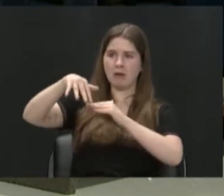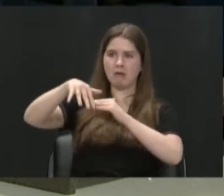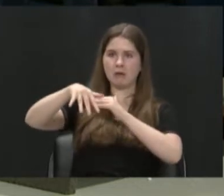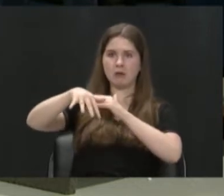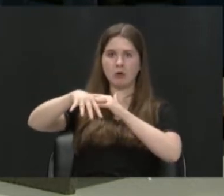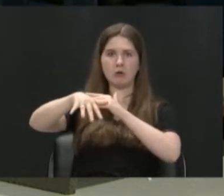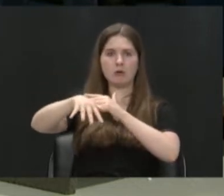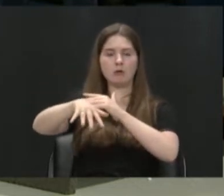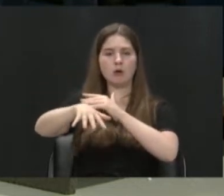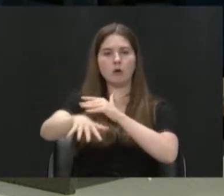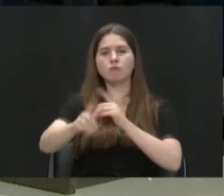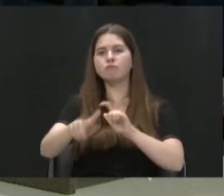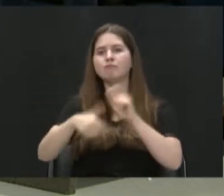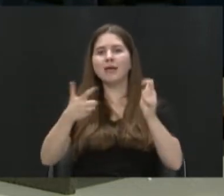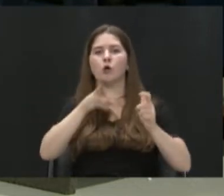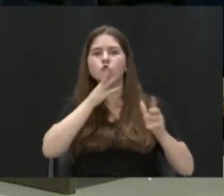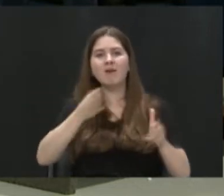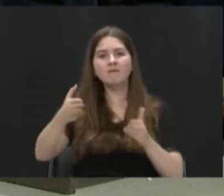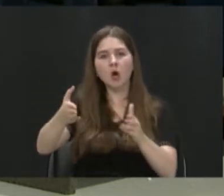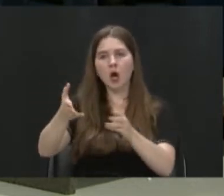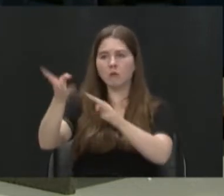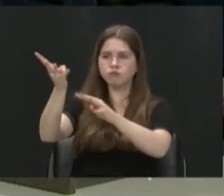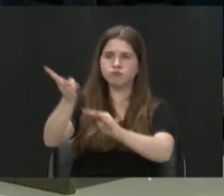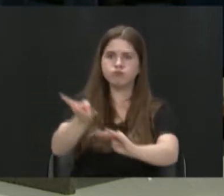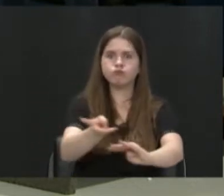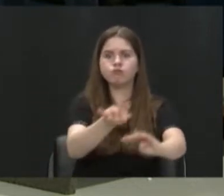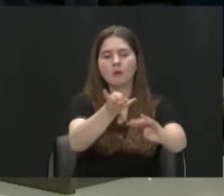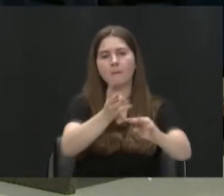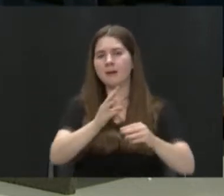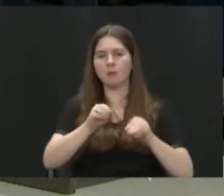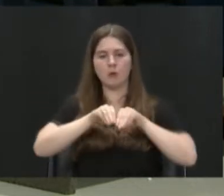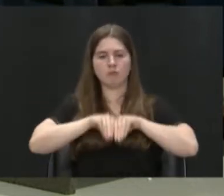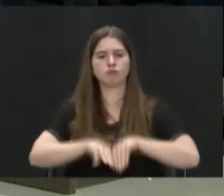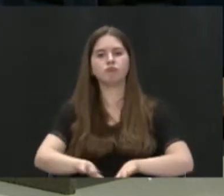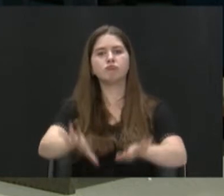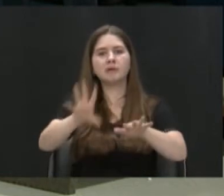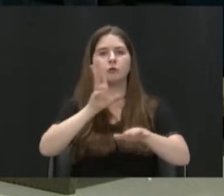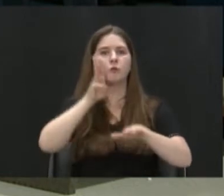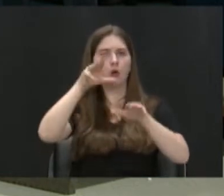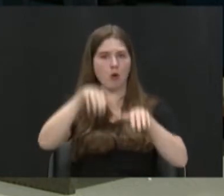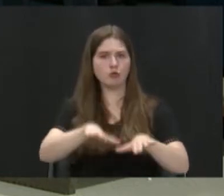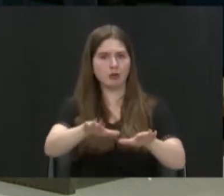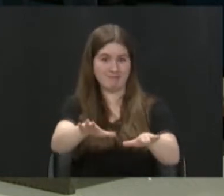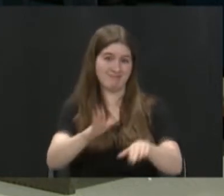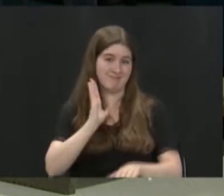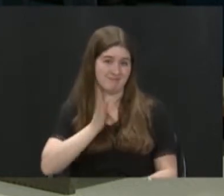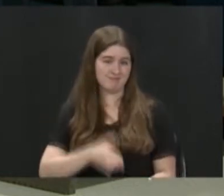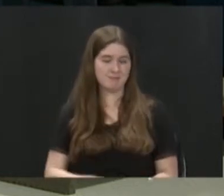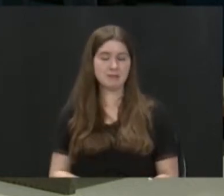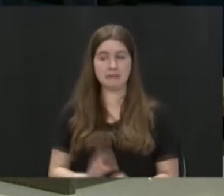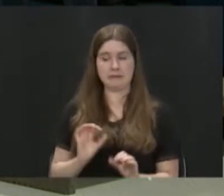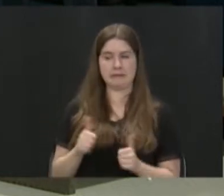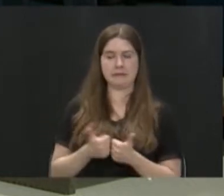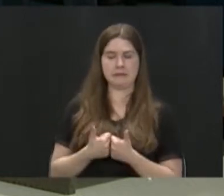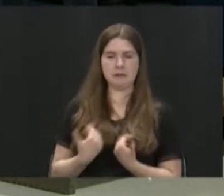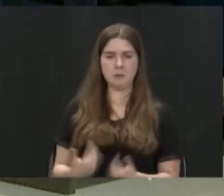downhill, whether it's to a larger tributary, whether it's out to the lake or wherever. Yeah. yeah, challenging. Yeah.